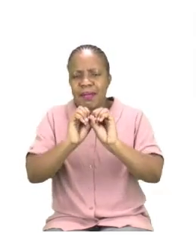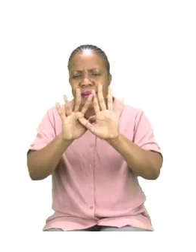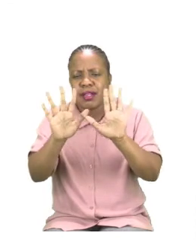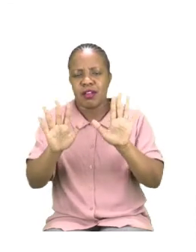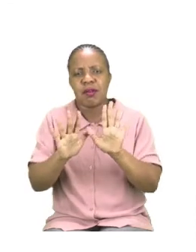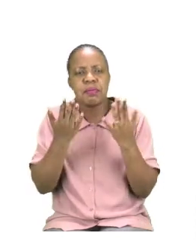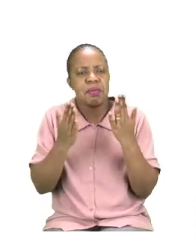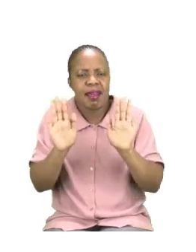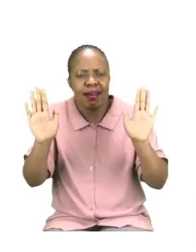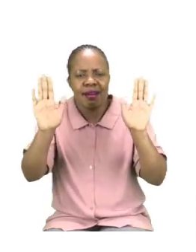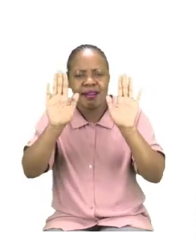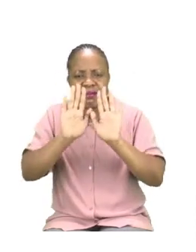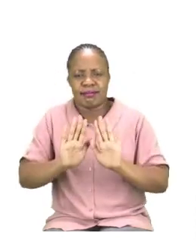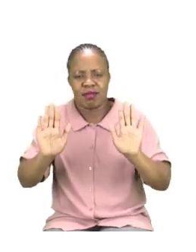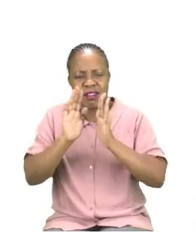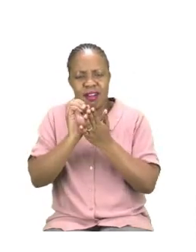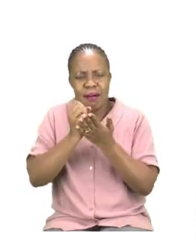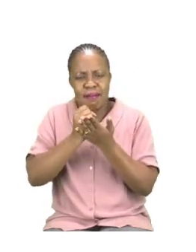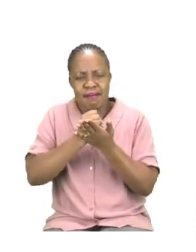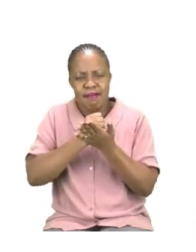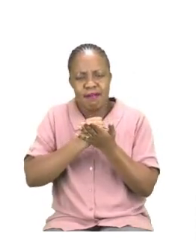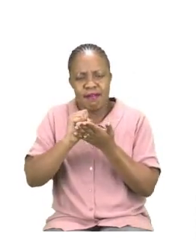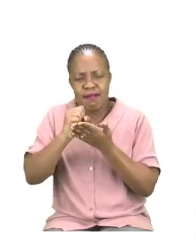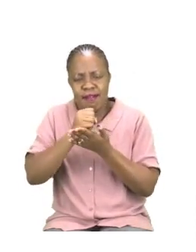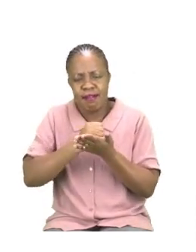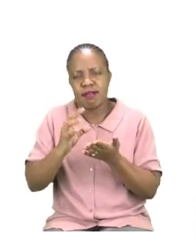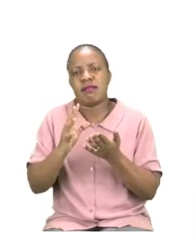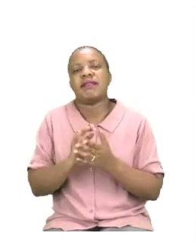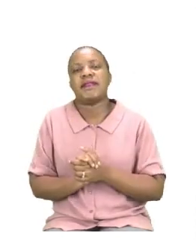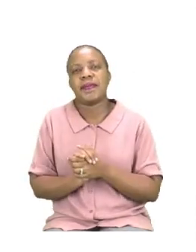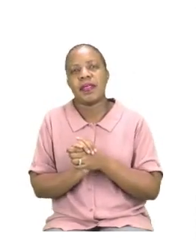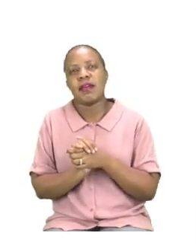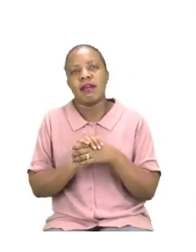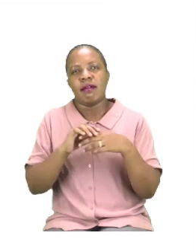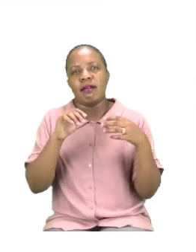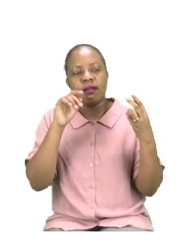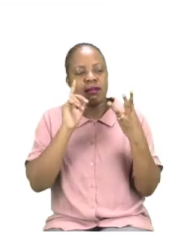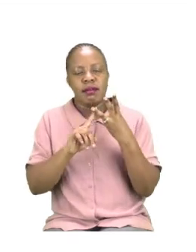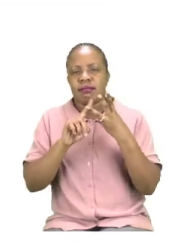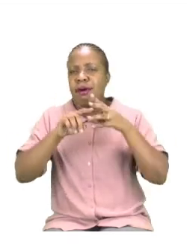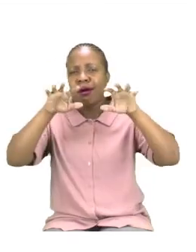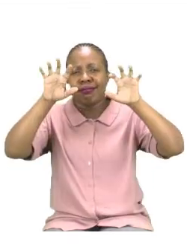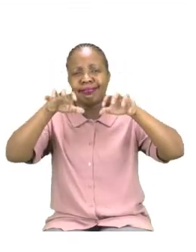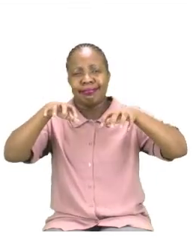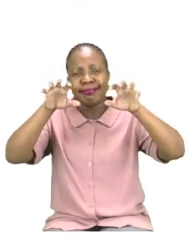clearly see what color it is. The next word is rain. Now we all know